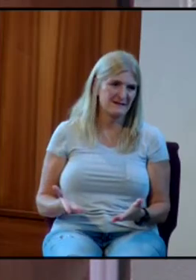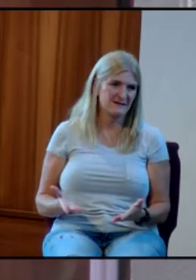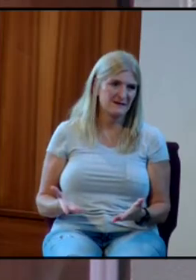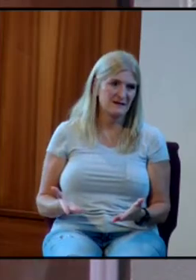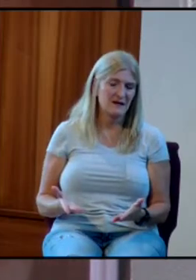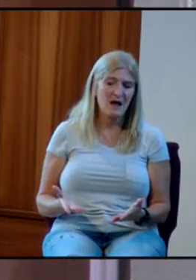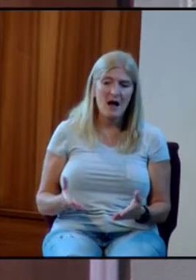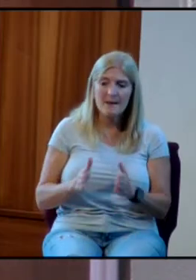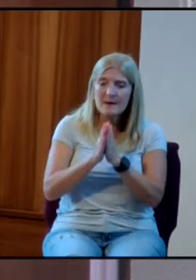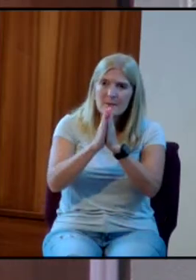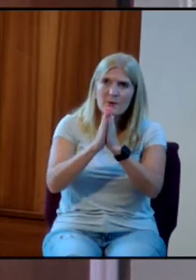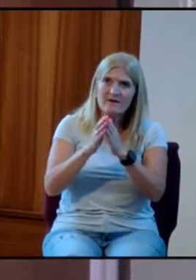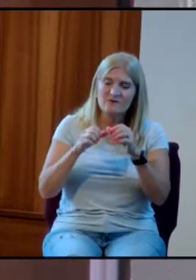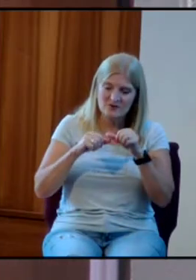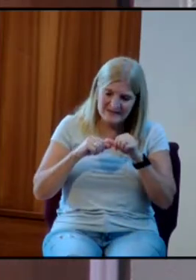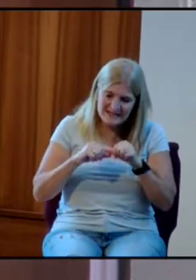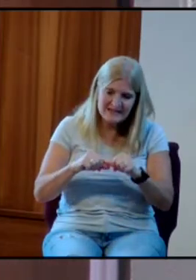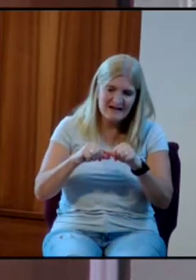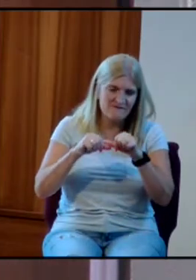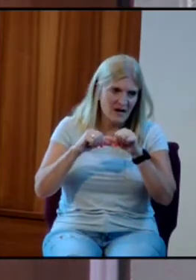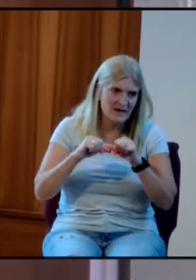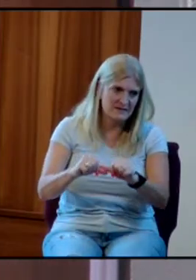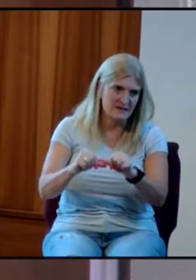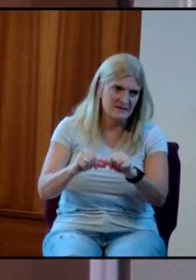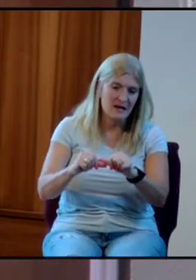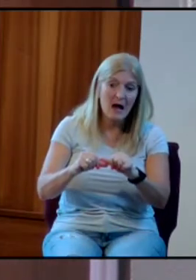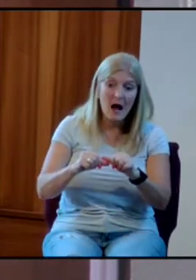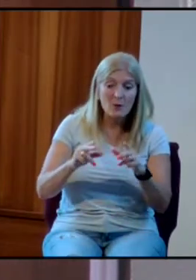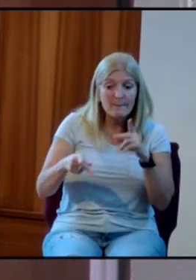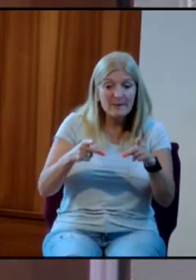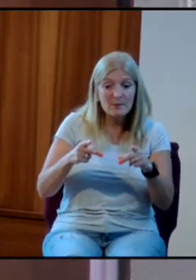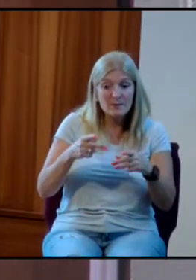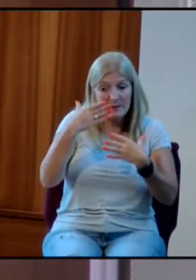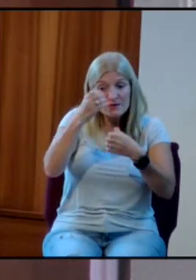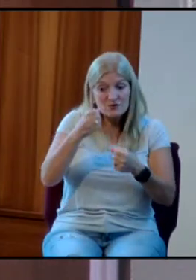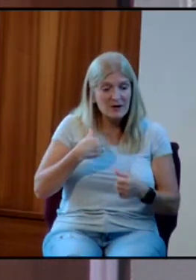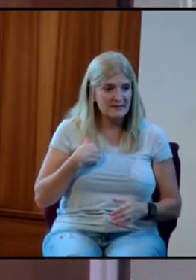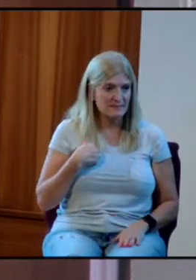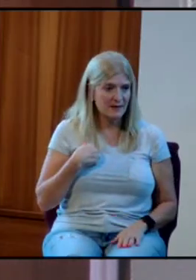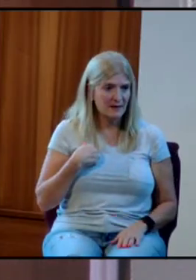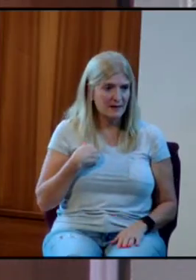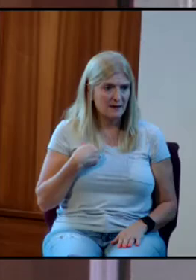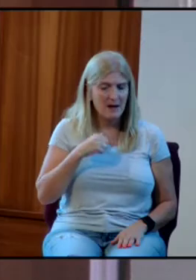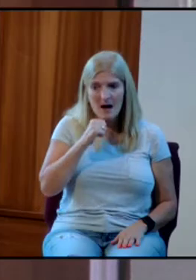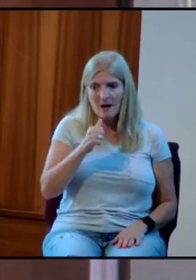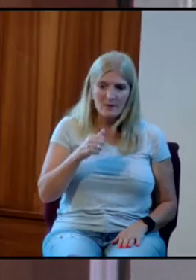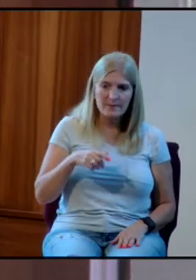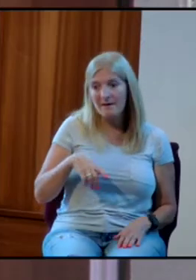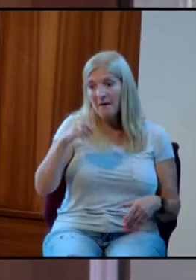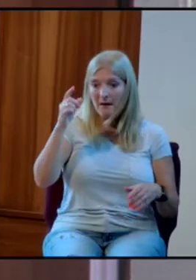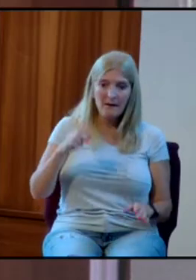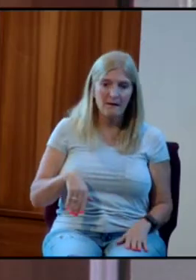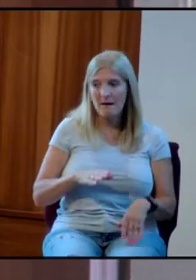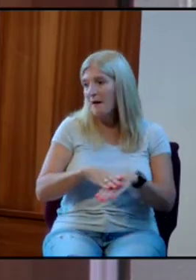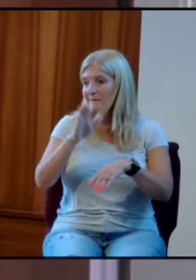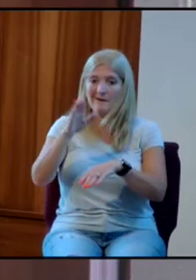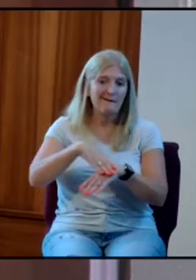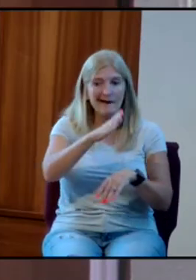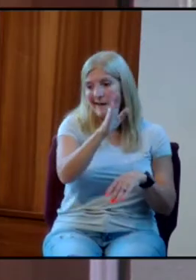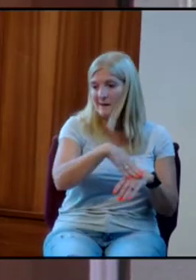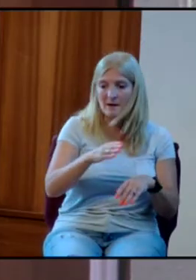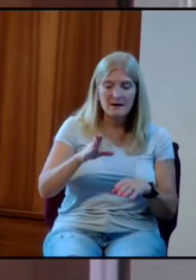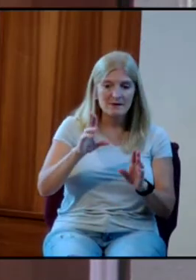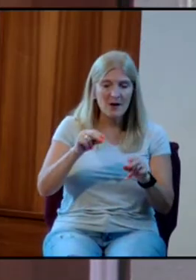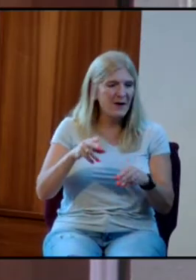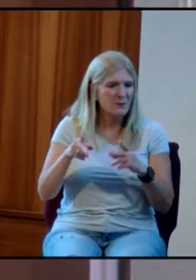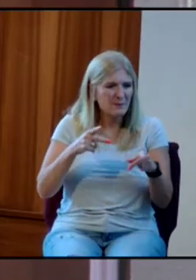steadfastness today. God, I want to be a person that people can count on. I don't want to be flaky. I don't want people to think I